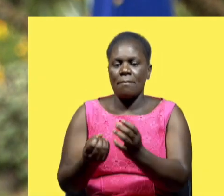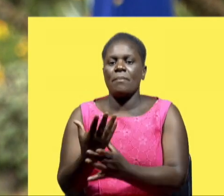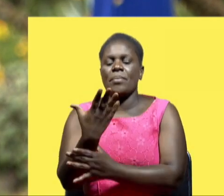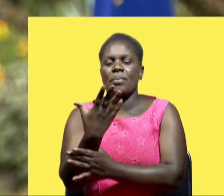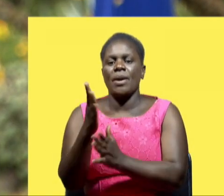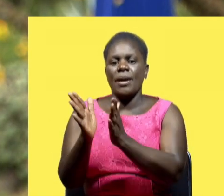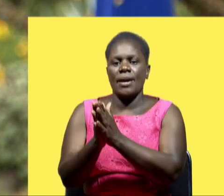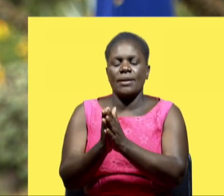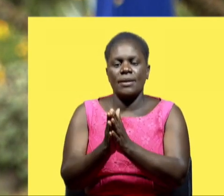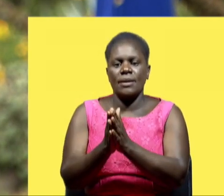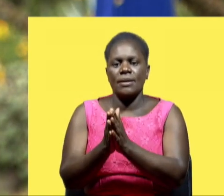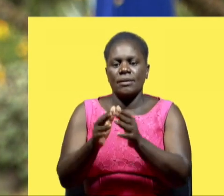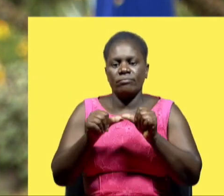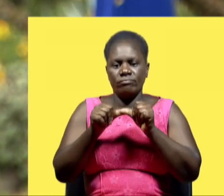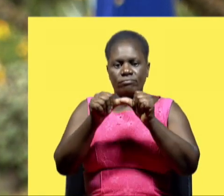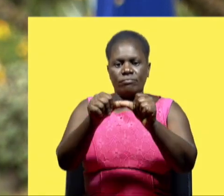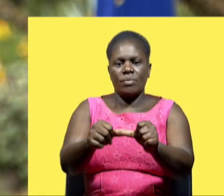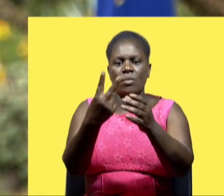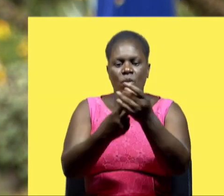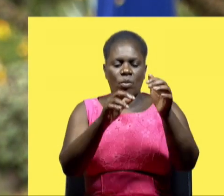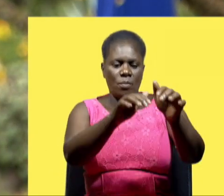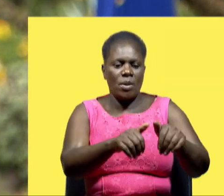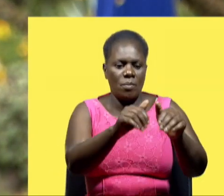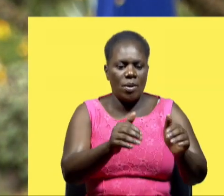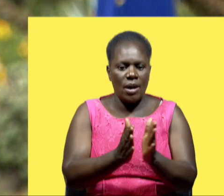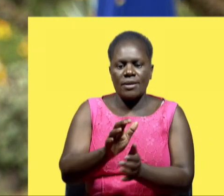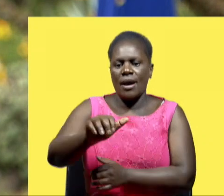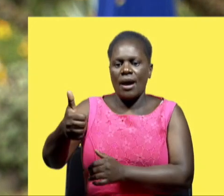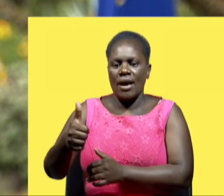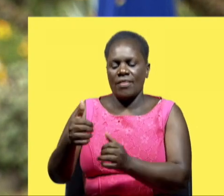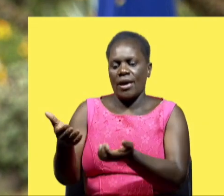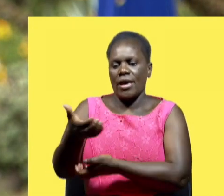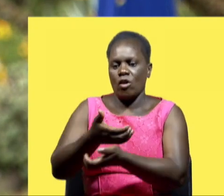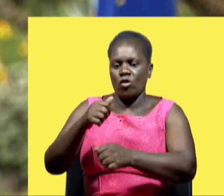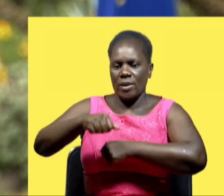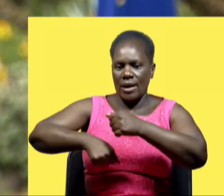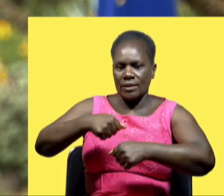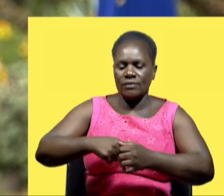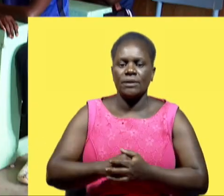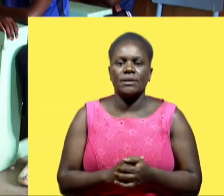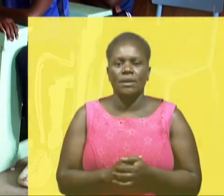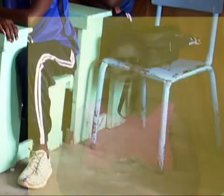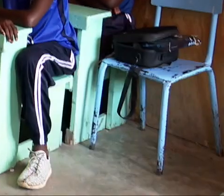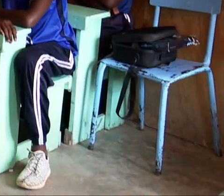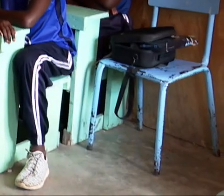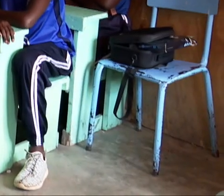production and sustaining both agriculture and other types of economic activities